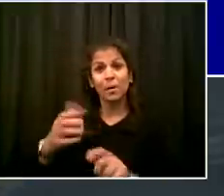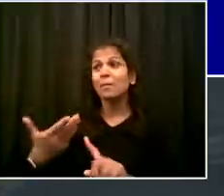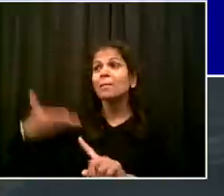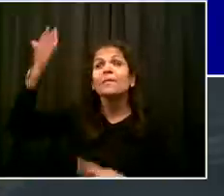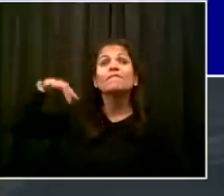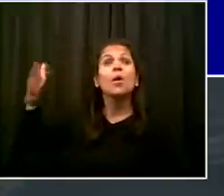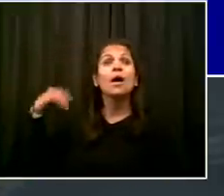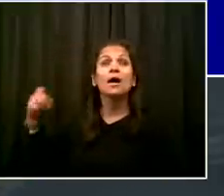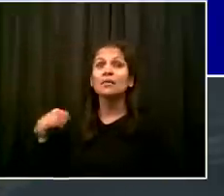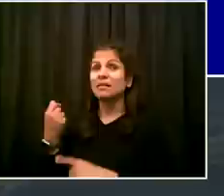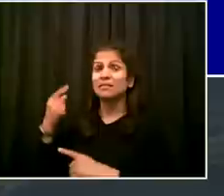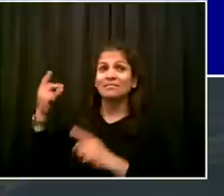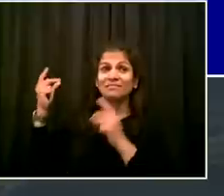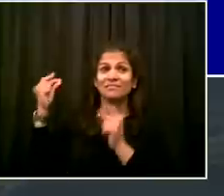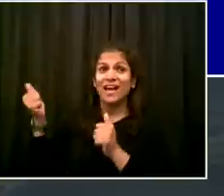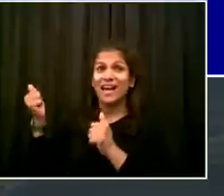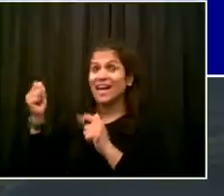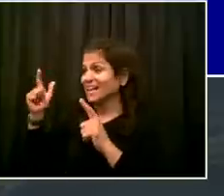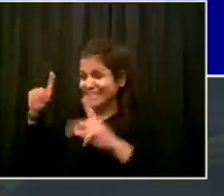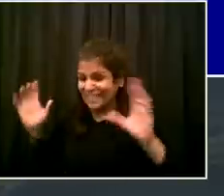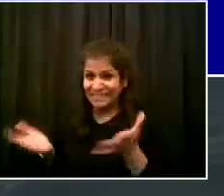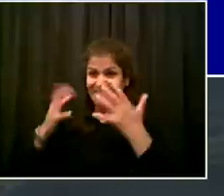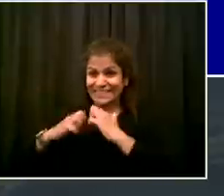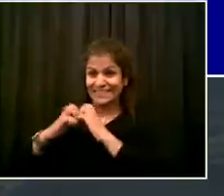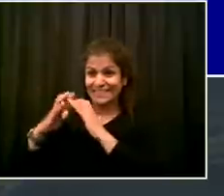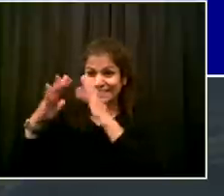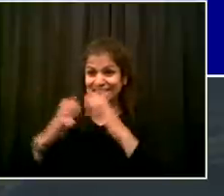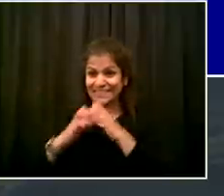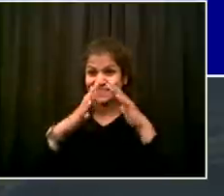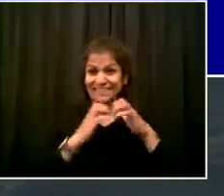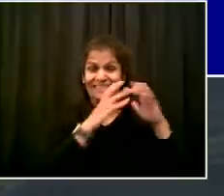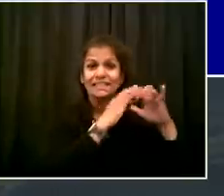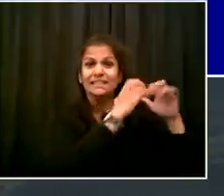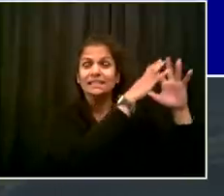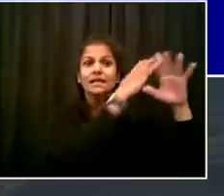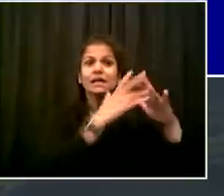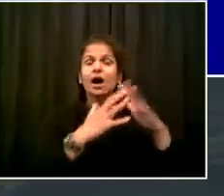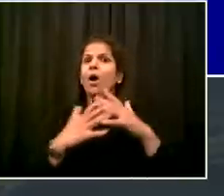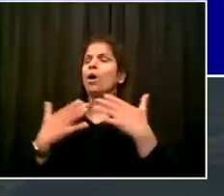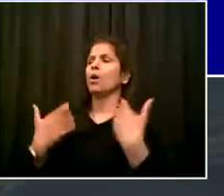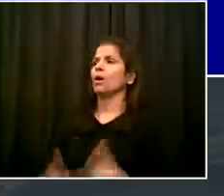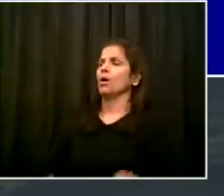the energy, the entrepreneurship, the creativity that exists in this amazing place.